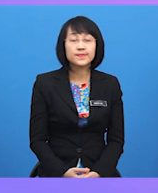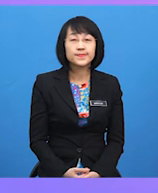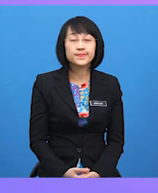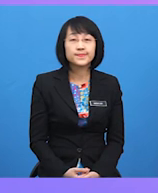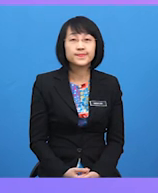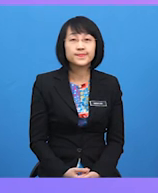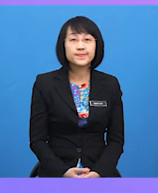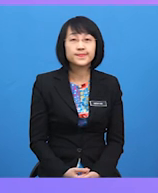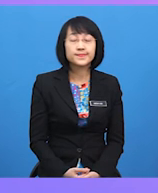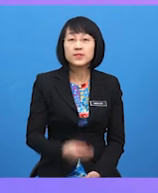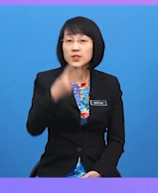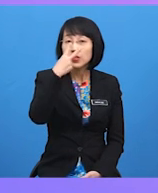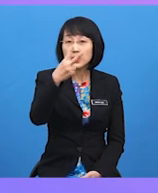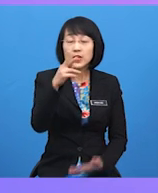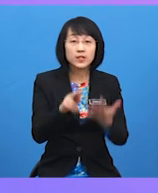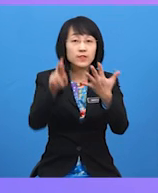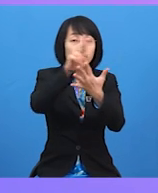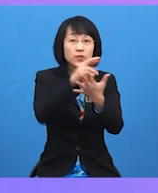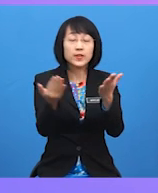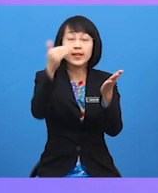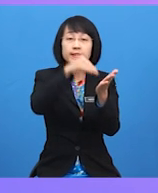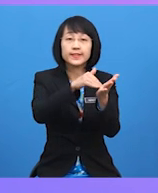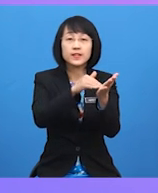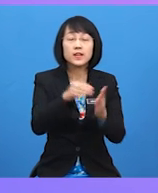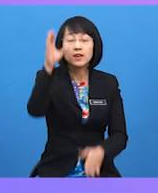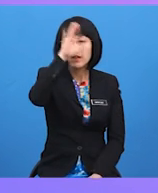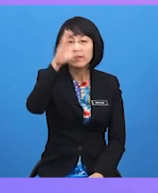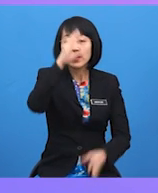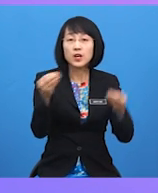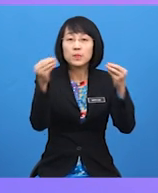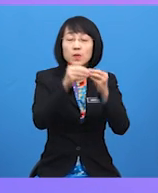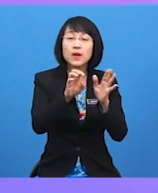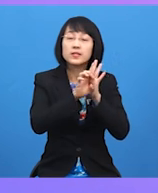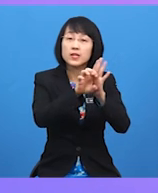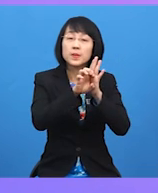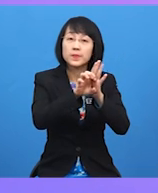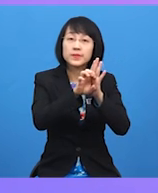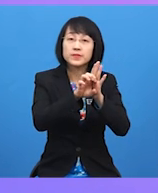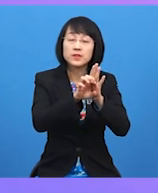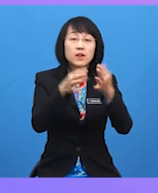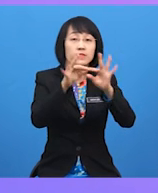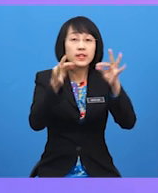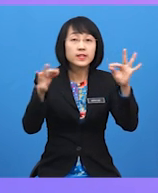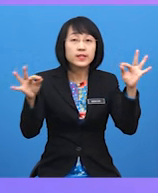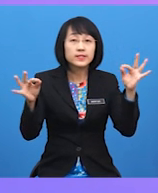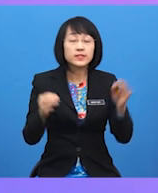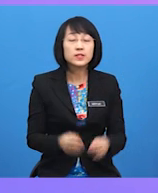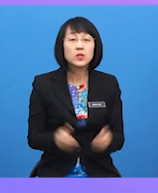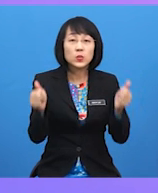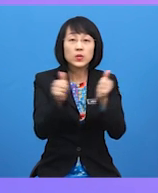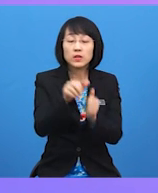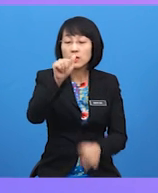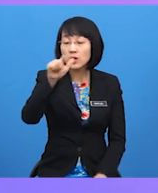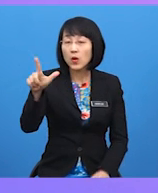Yusuf. Look at the review again. Find more examples of sentences with also,